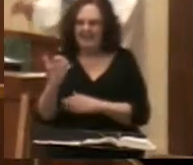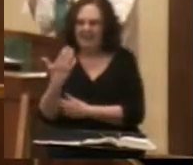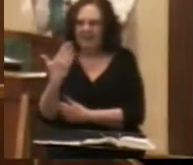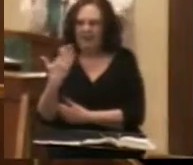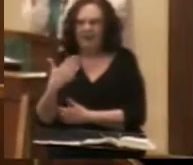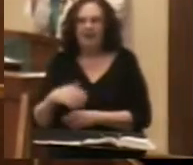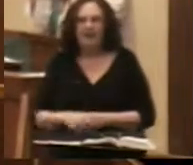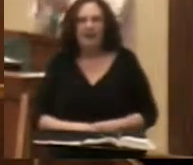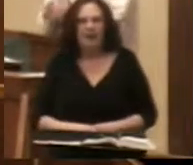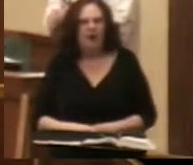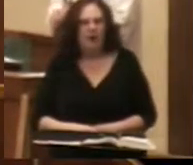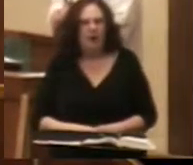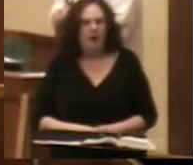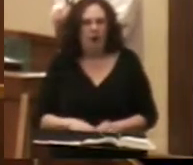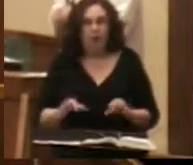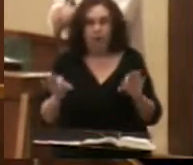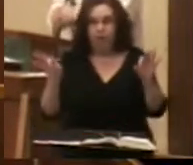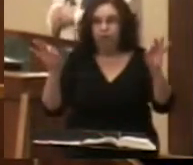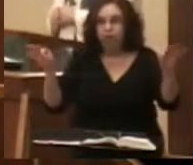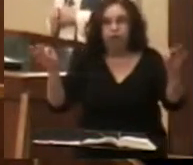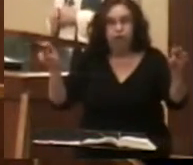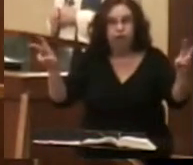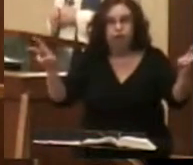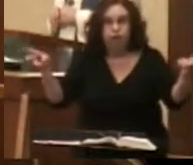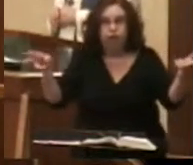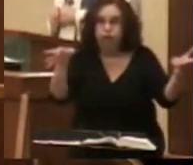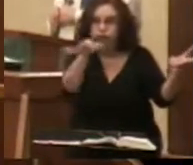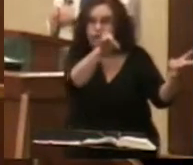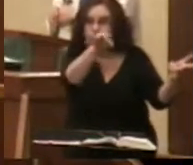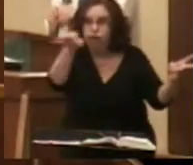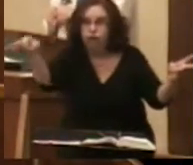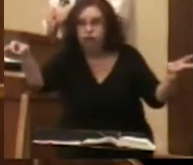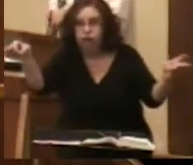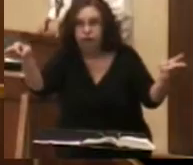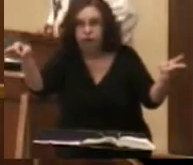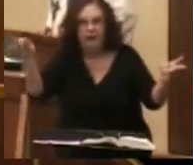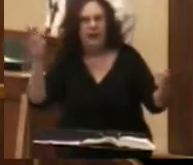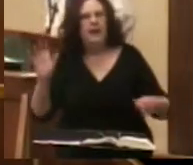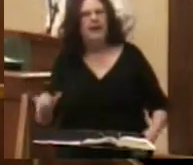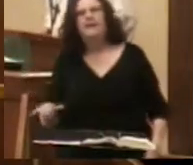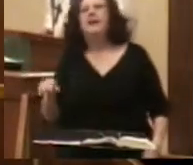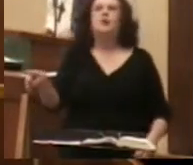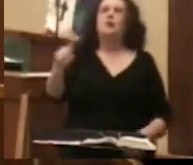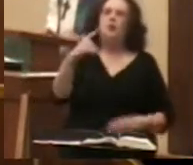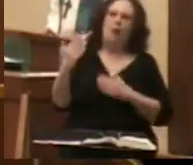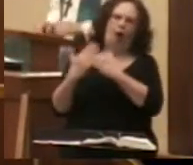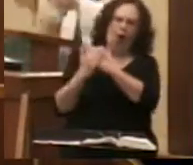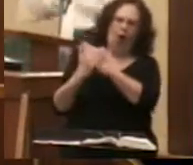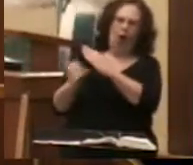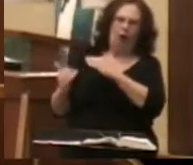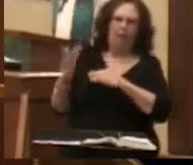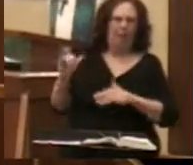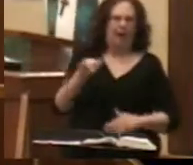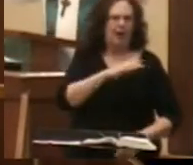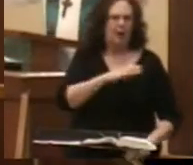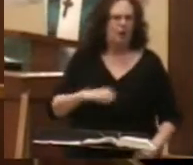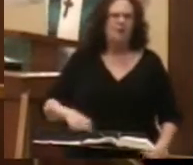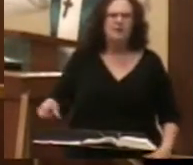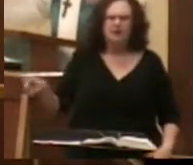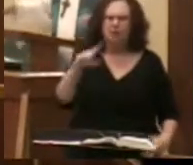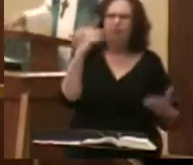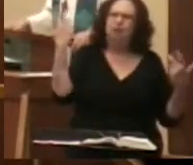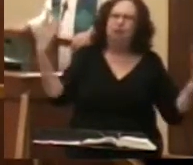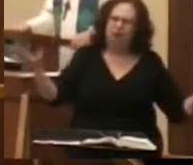But the bold-faced print in such a statement is that when you are called by Christ, as you have been called,